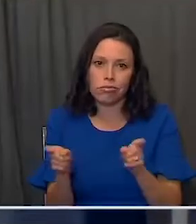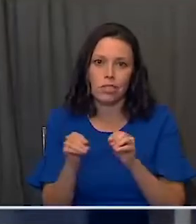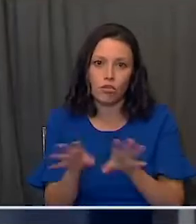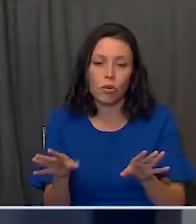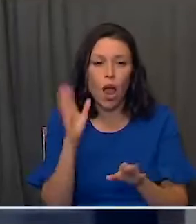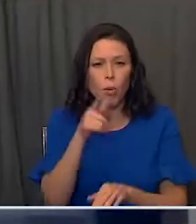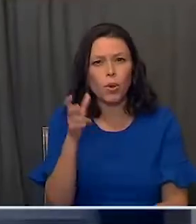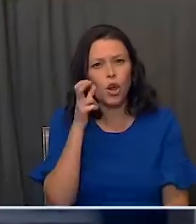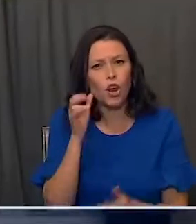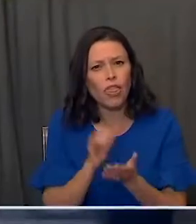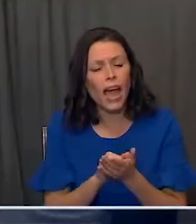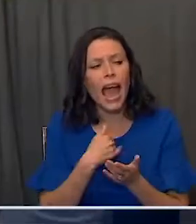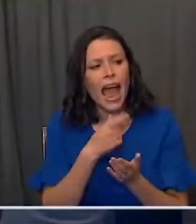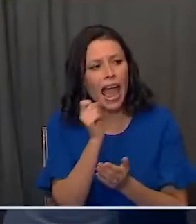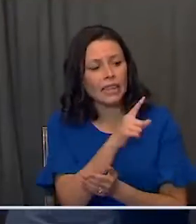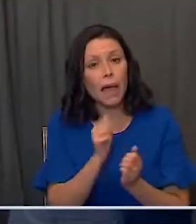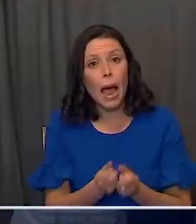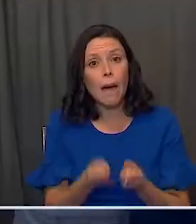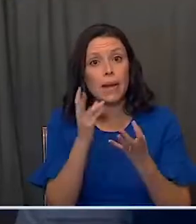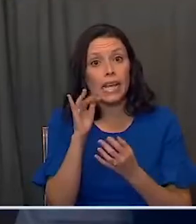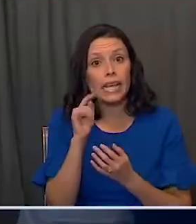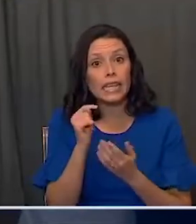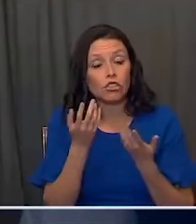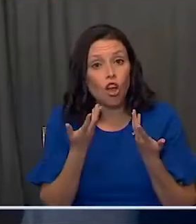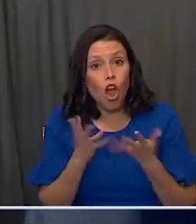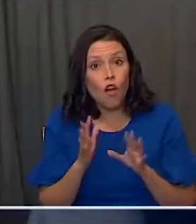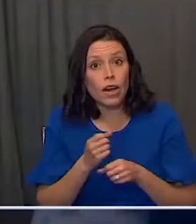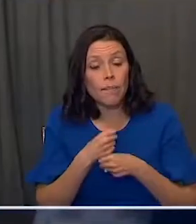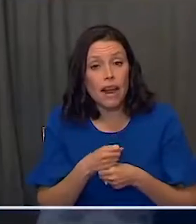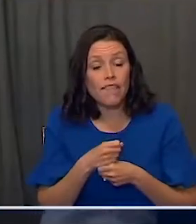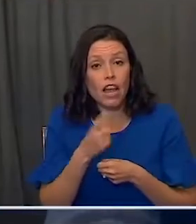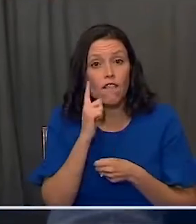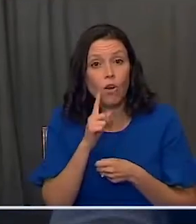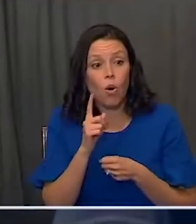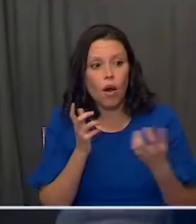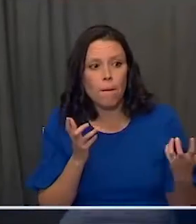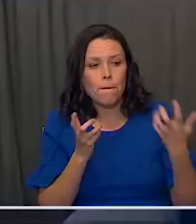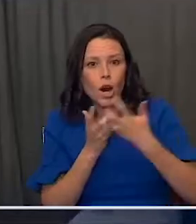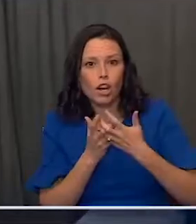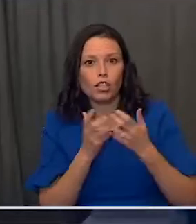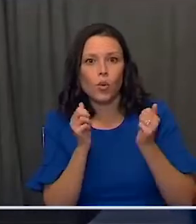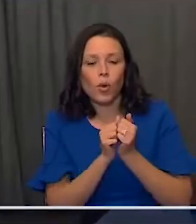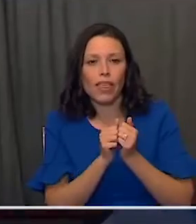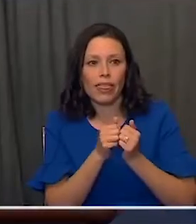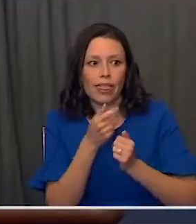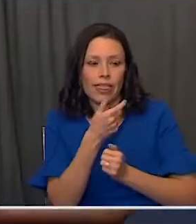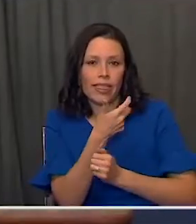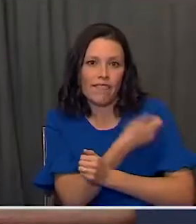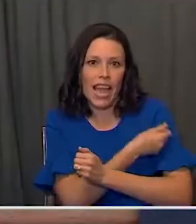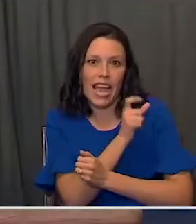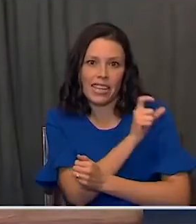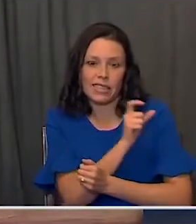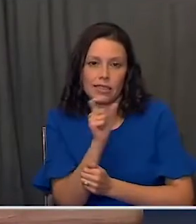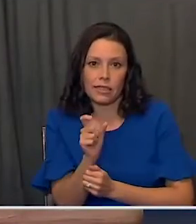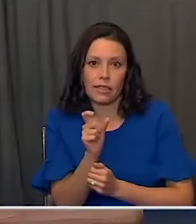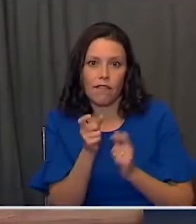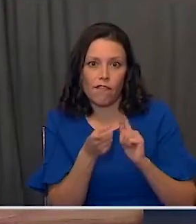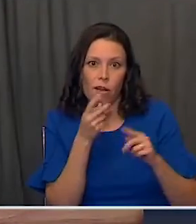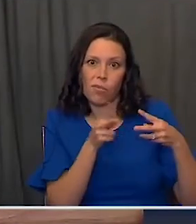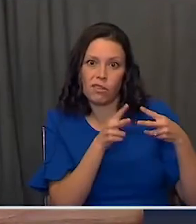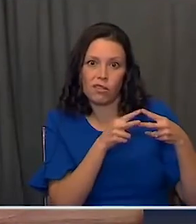you all heard that. I asked him how many of those kits have already been manufactured for merging with the